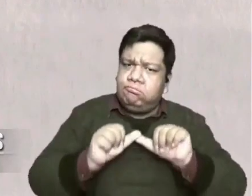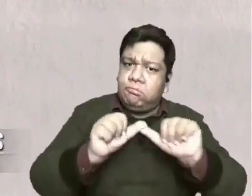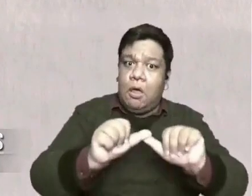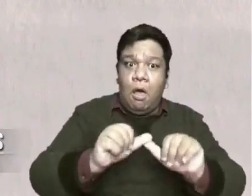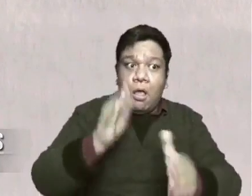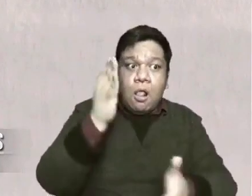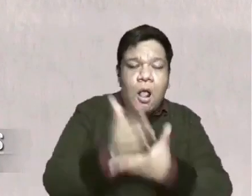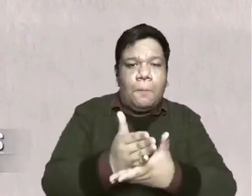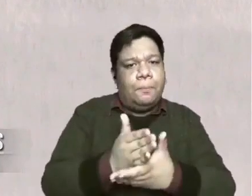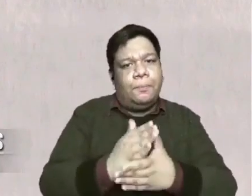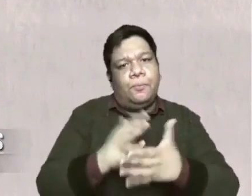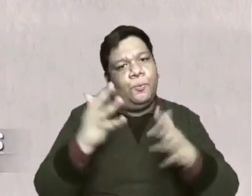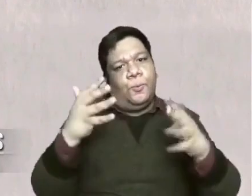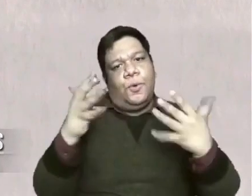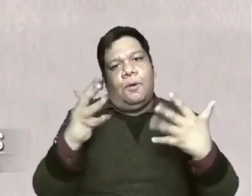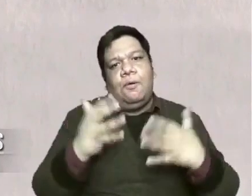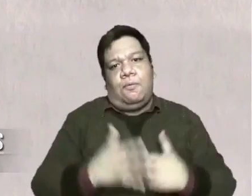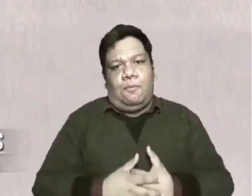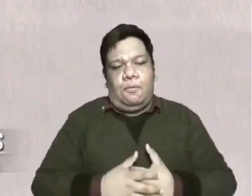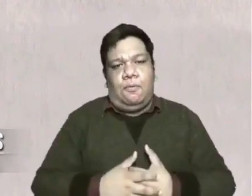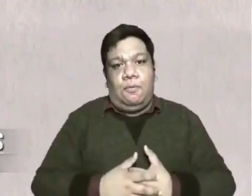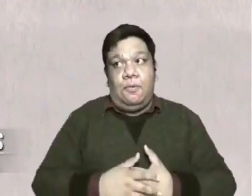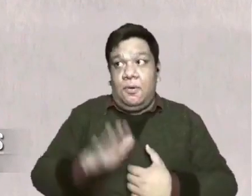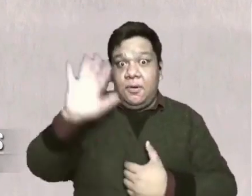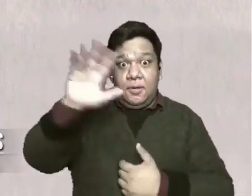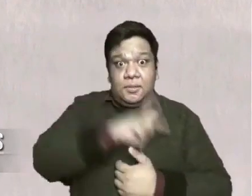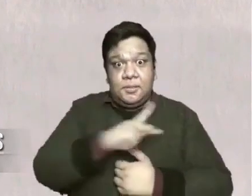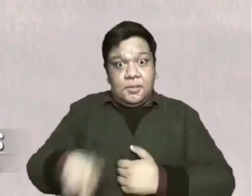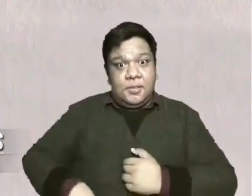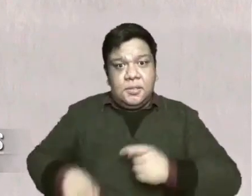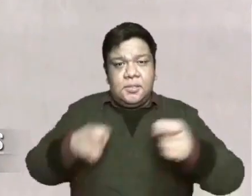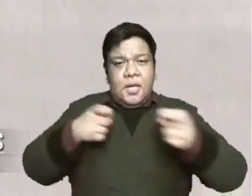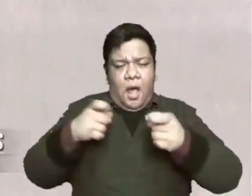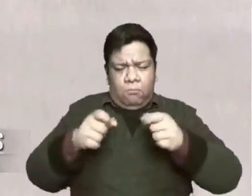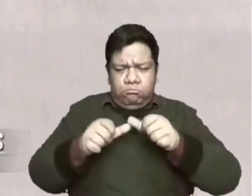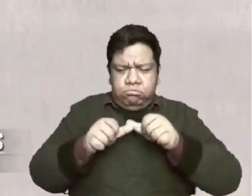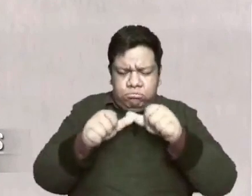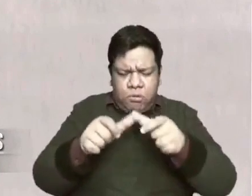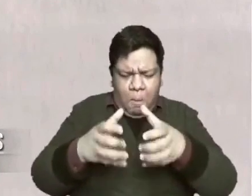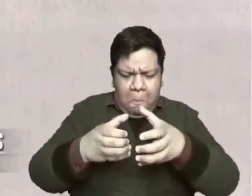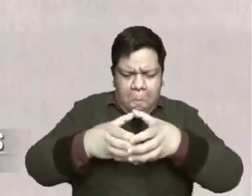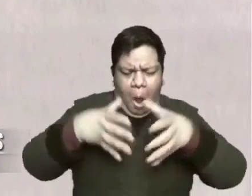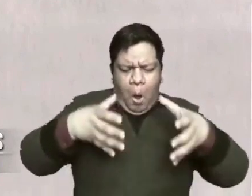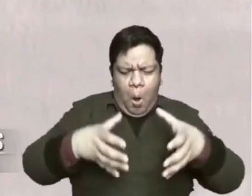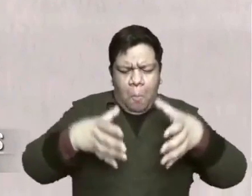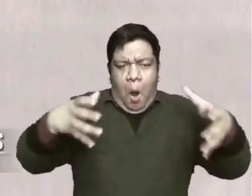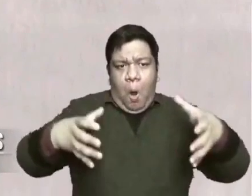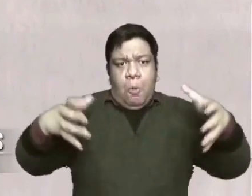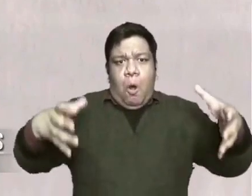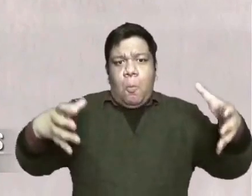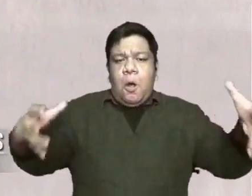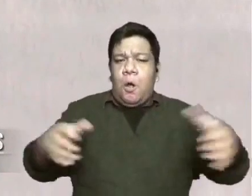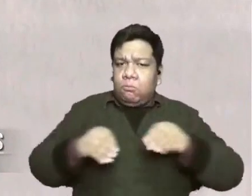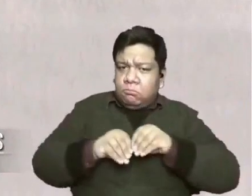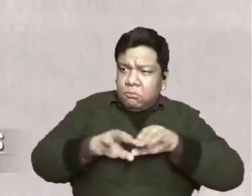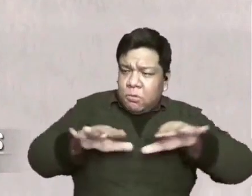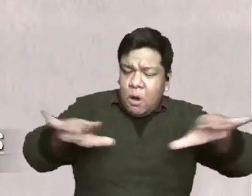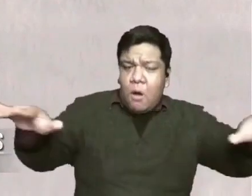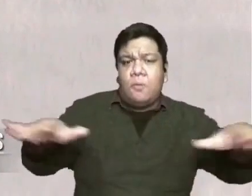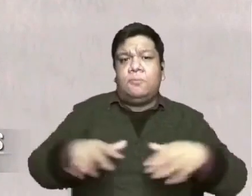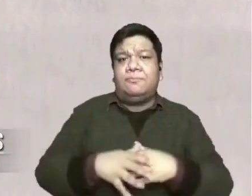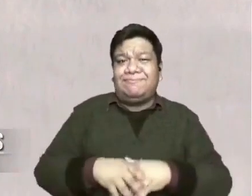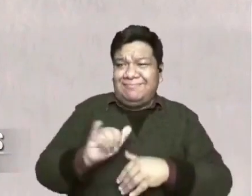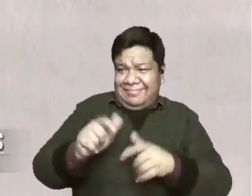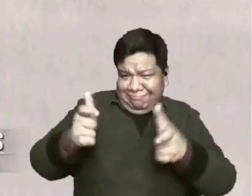no end and his will have no end his and in